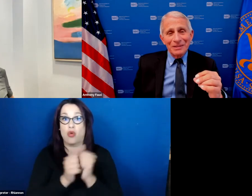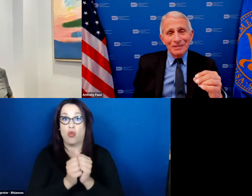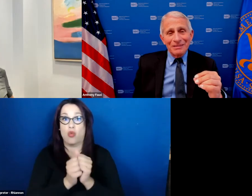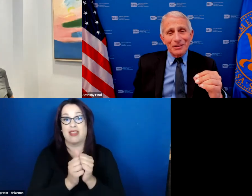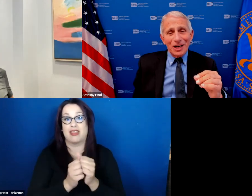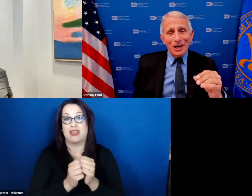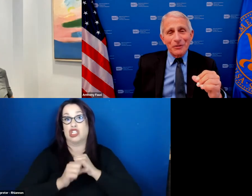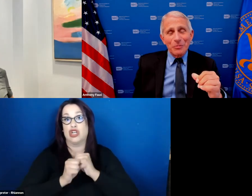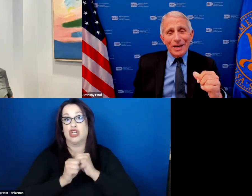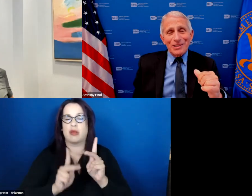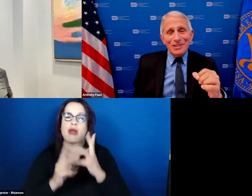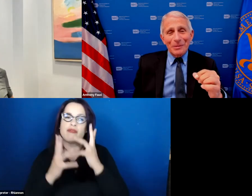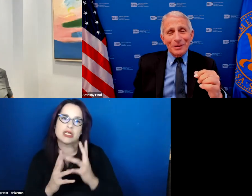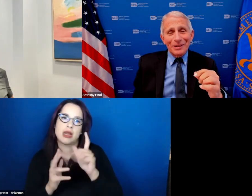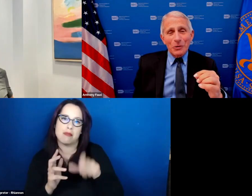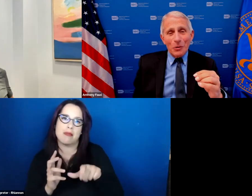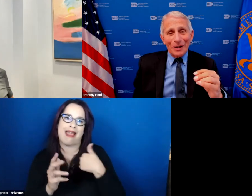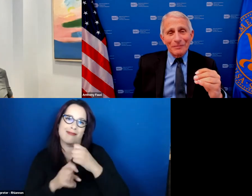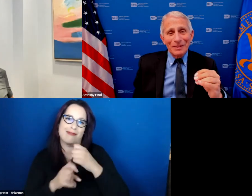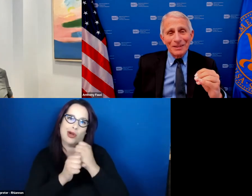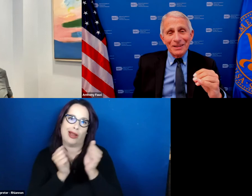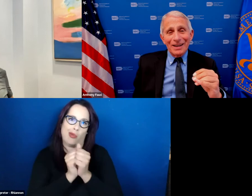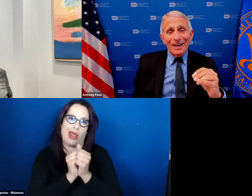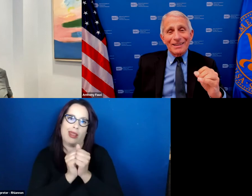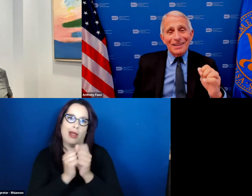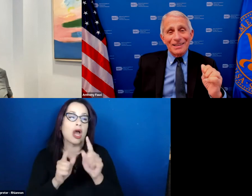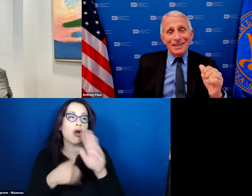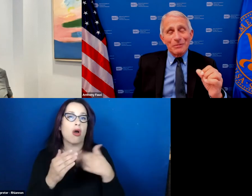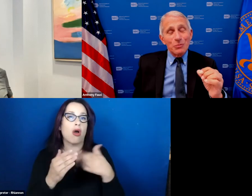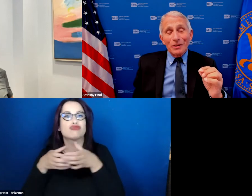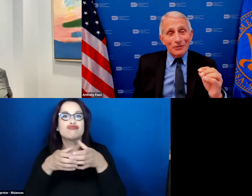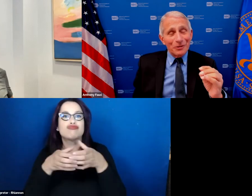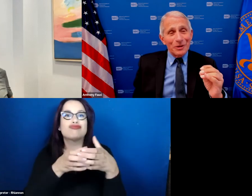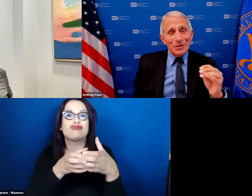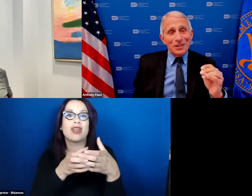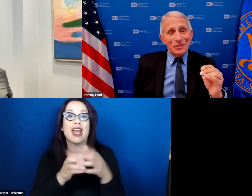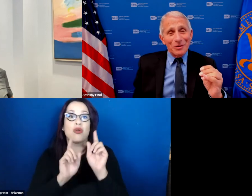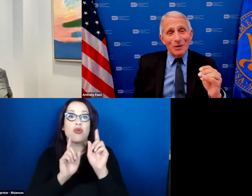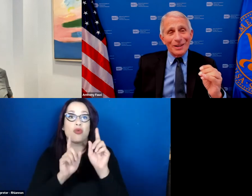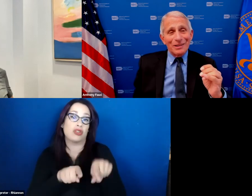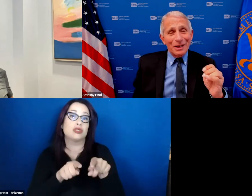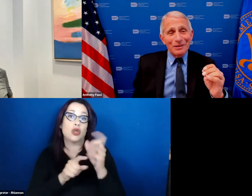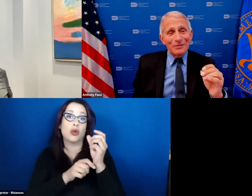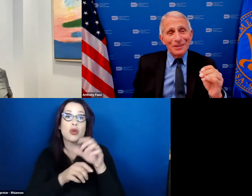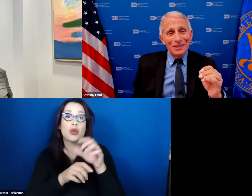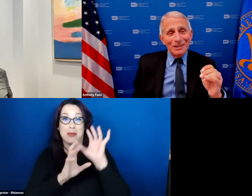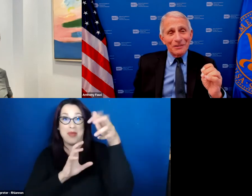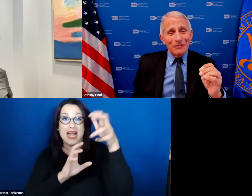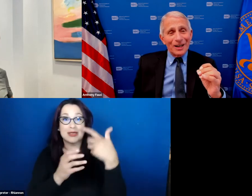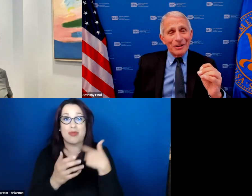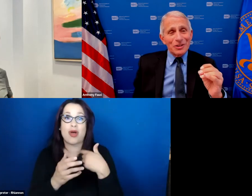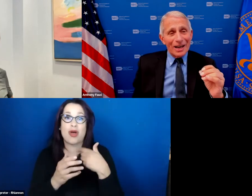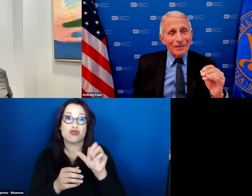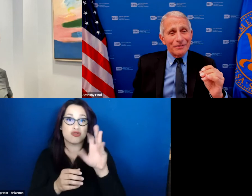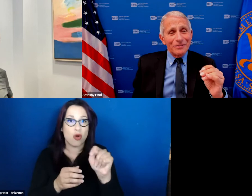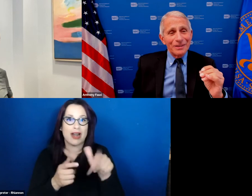and shot a few baskets up in the court and I got to tell you it was wonderful because it just reminded me of the